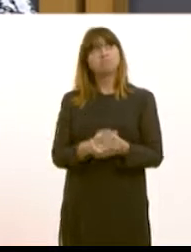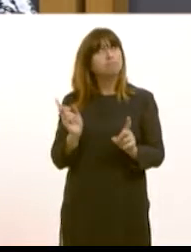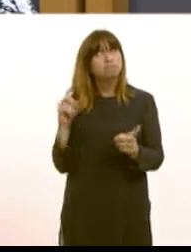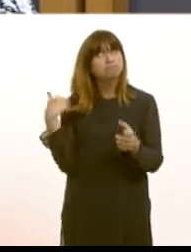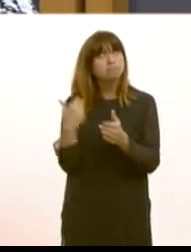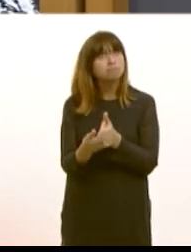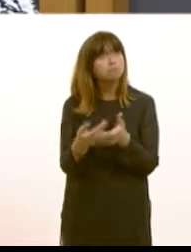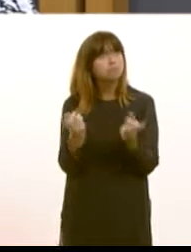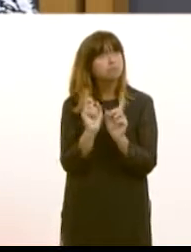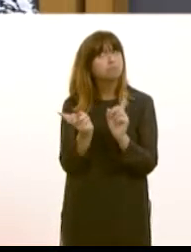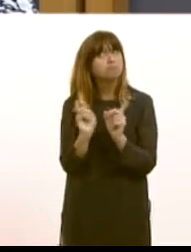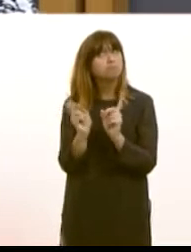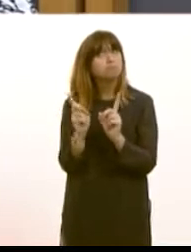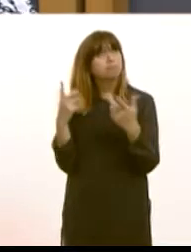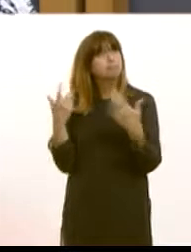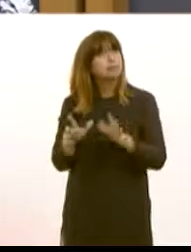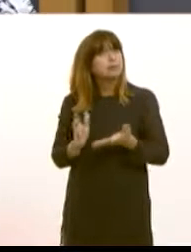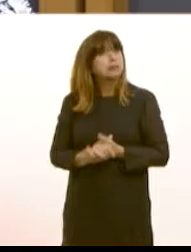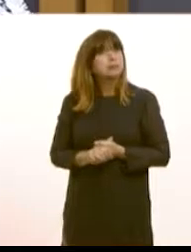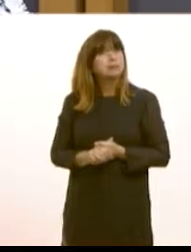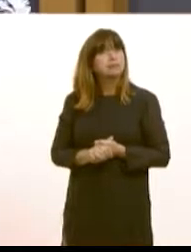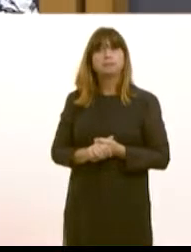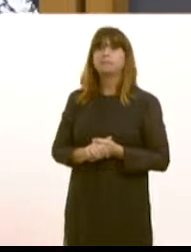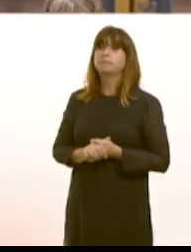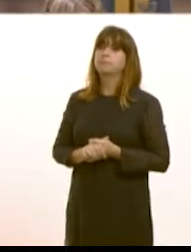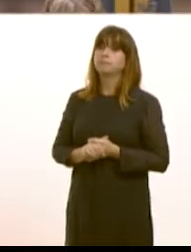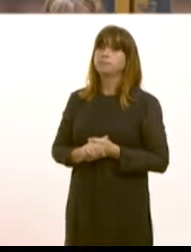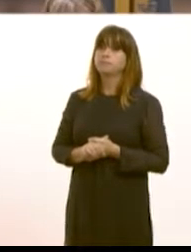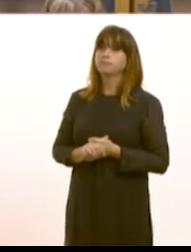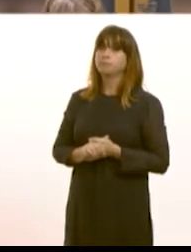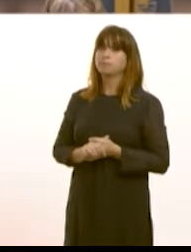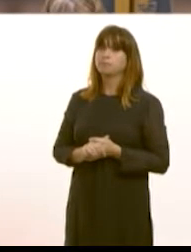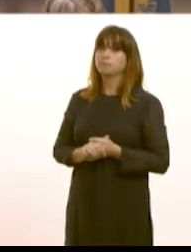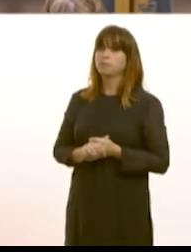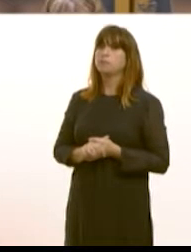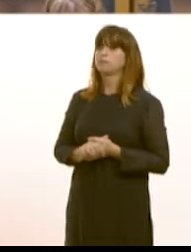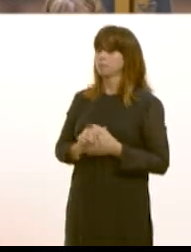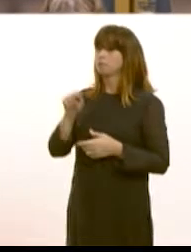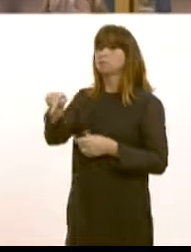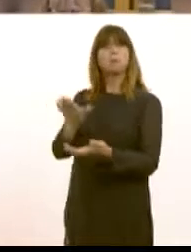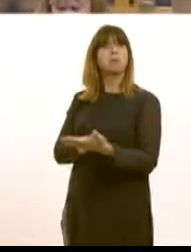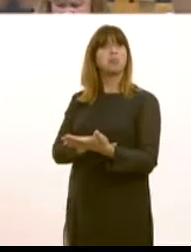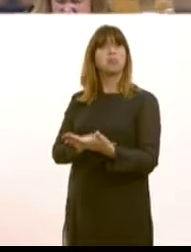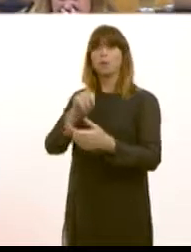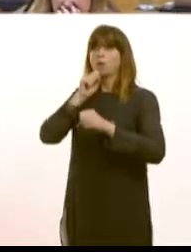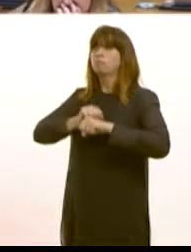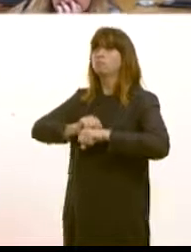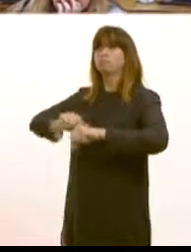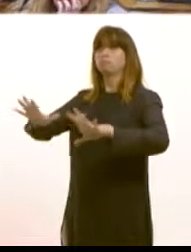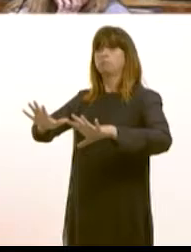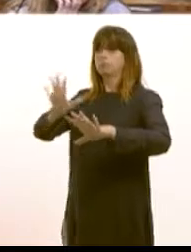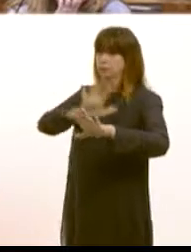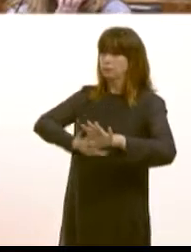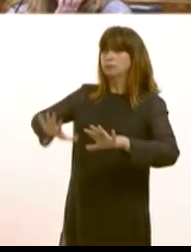that has been taken forward through the summer? Yes, I can confirm that next month we will be launching a national and international